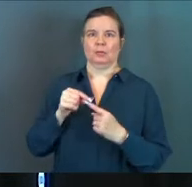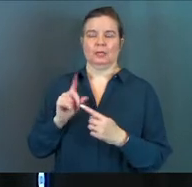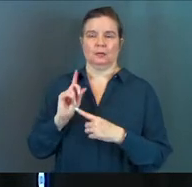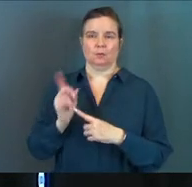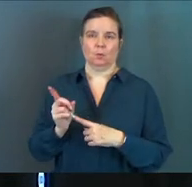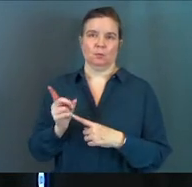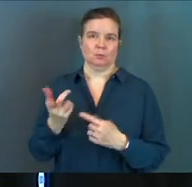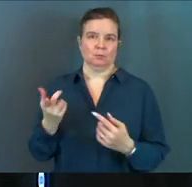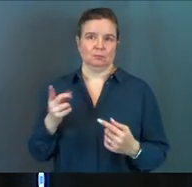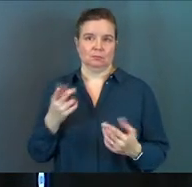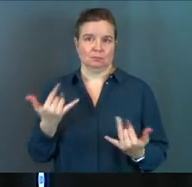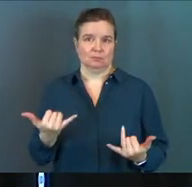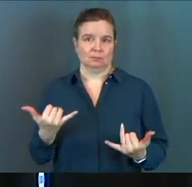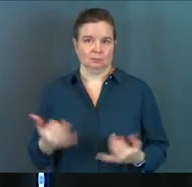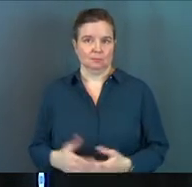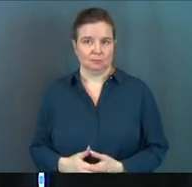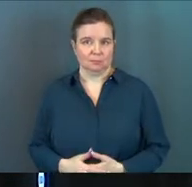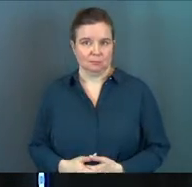moment this is.